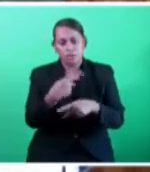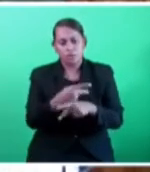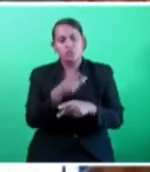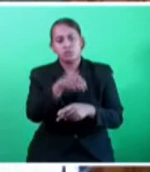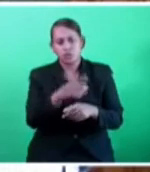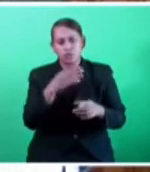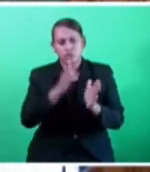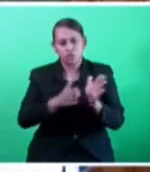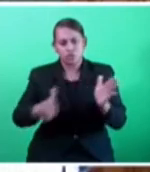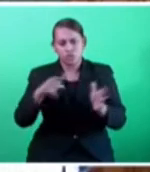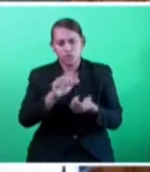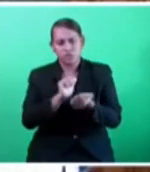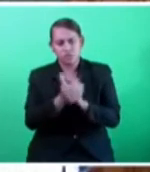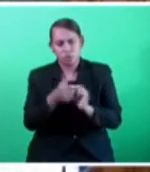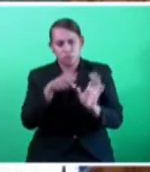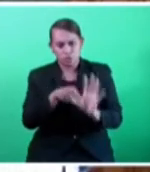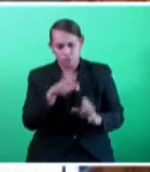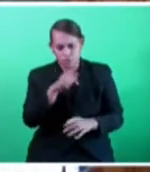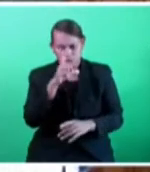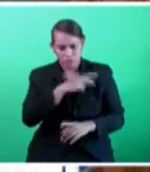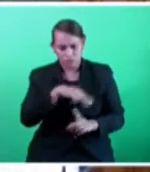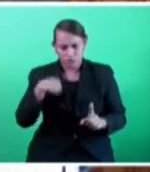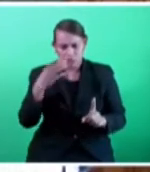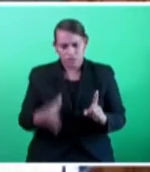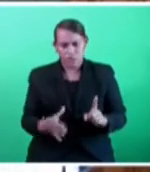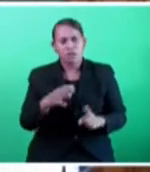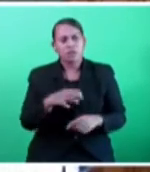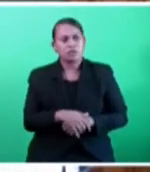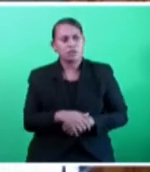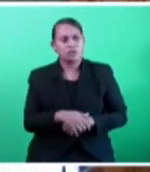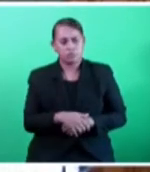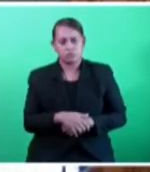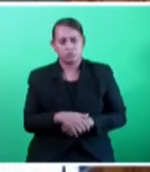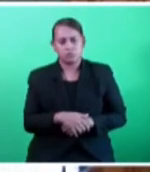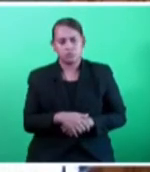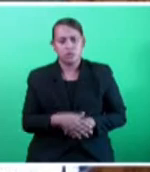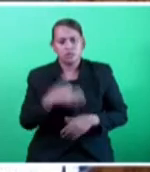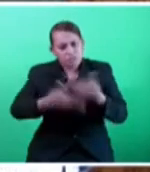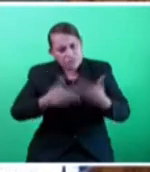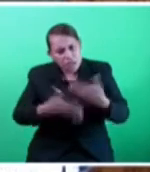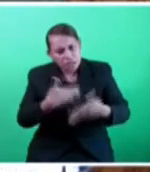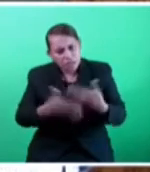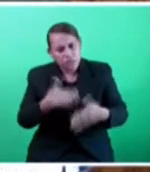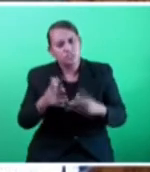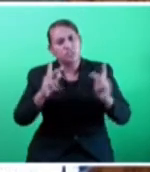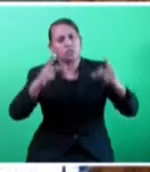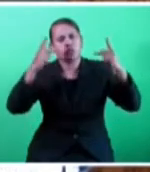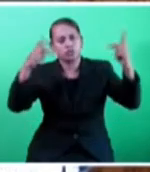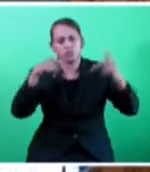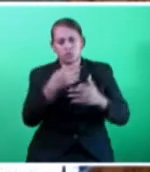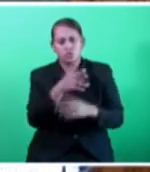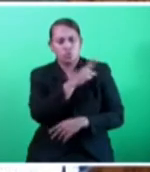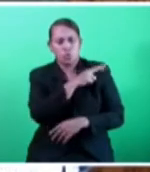Sports. Can the Honourable Minister highlight the proposed role of the Youth for Climate Action Initiative under the